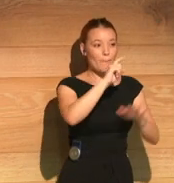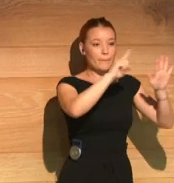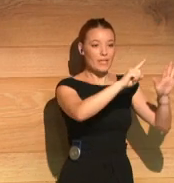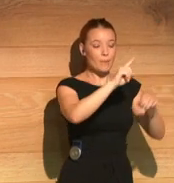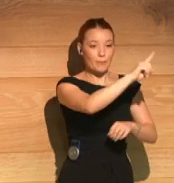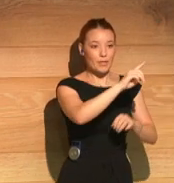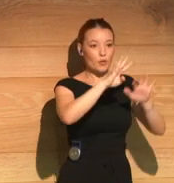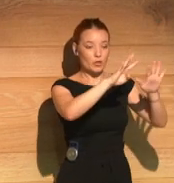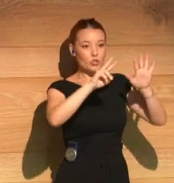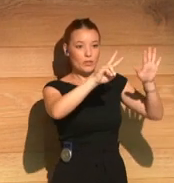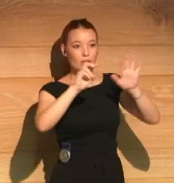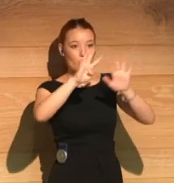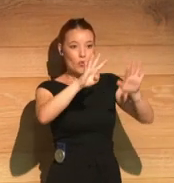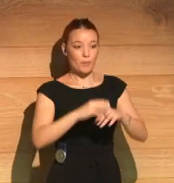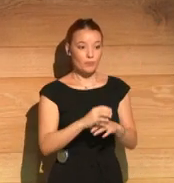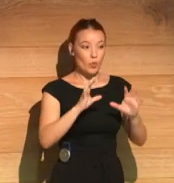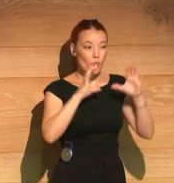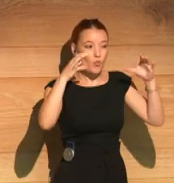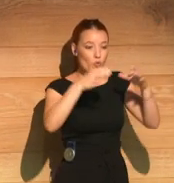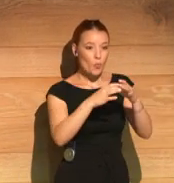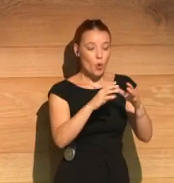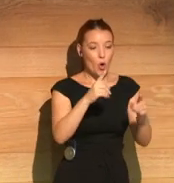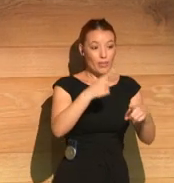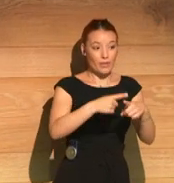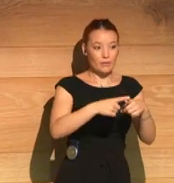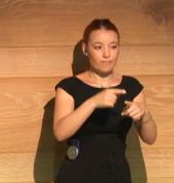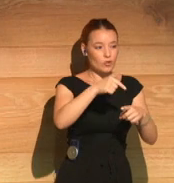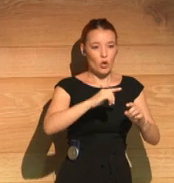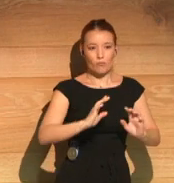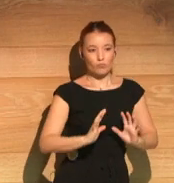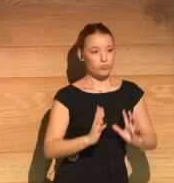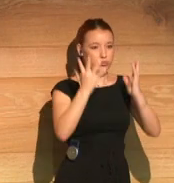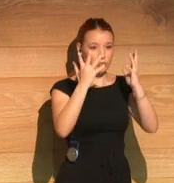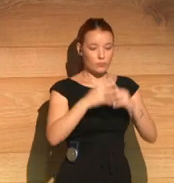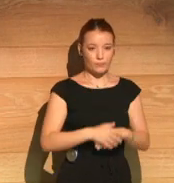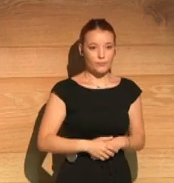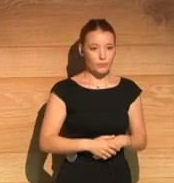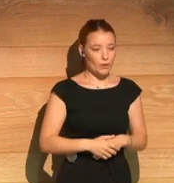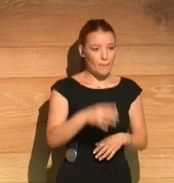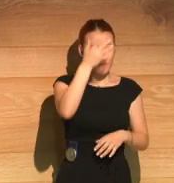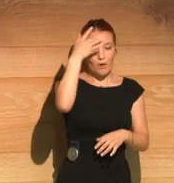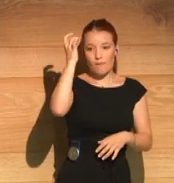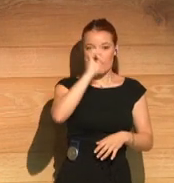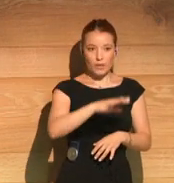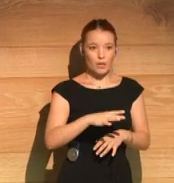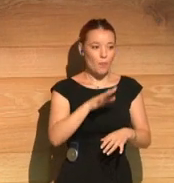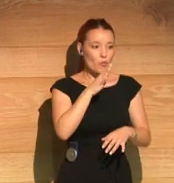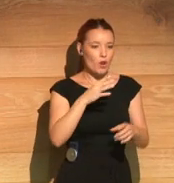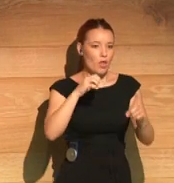1969 in New York, when a group of transvestites were fed up and